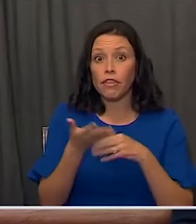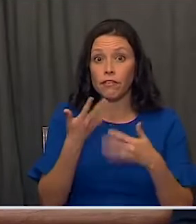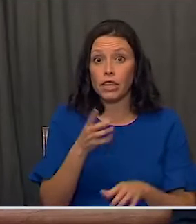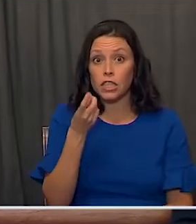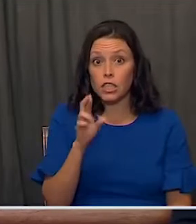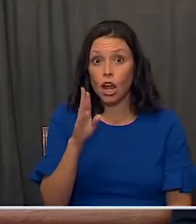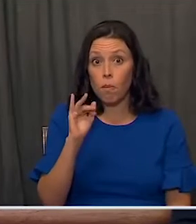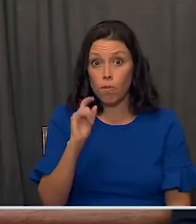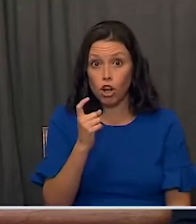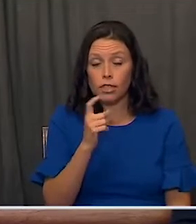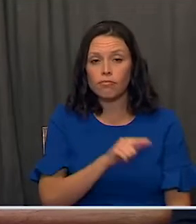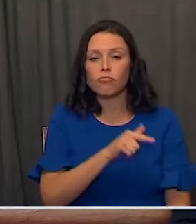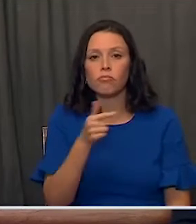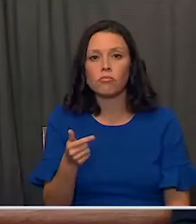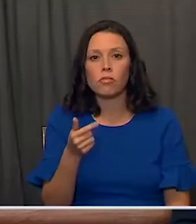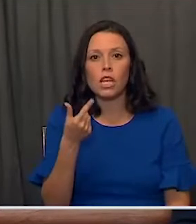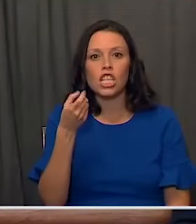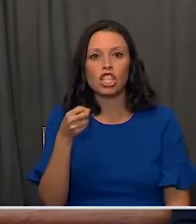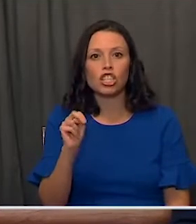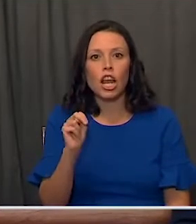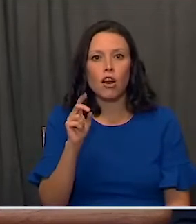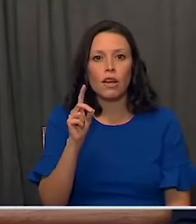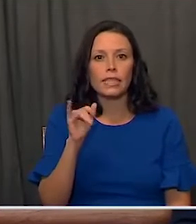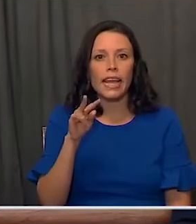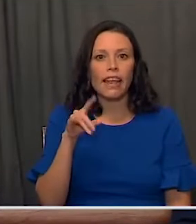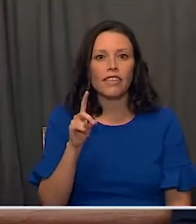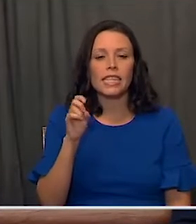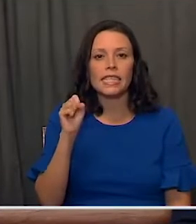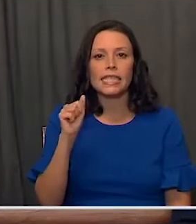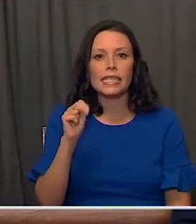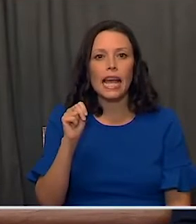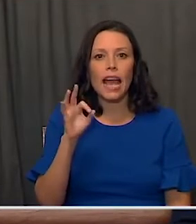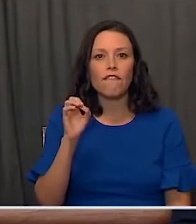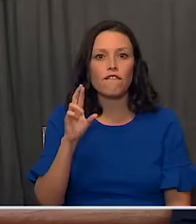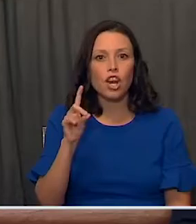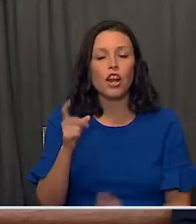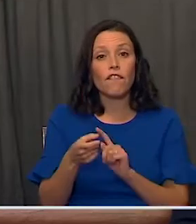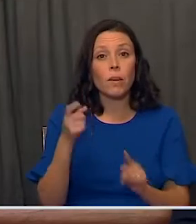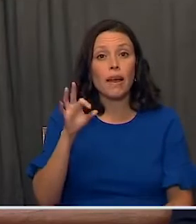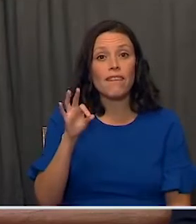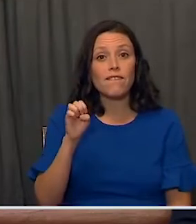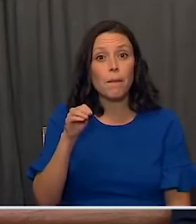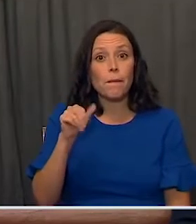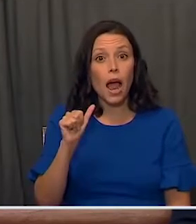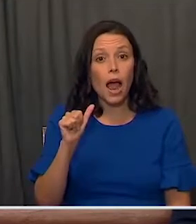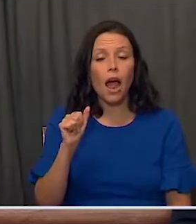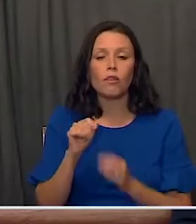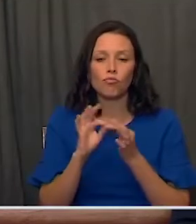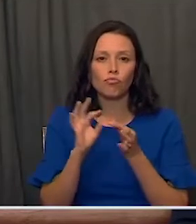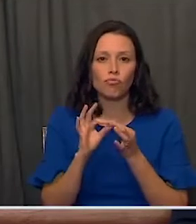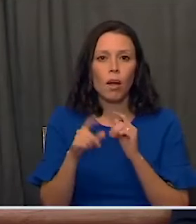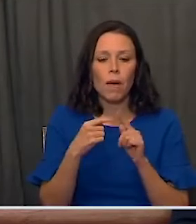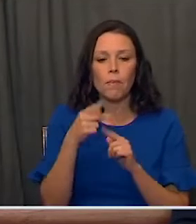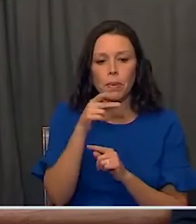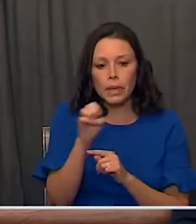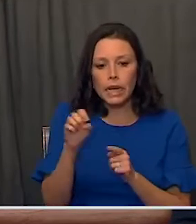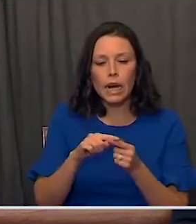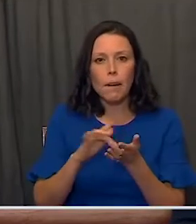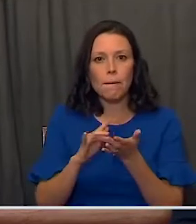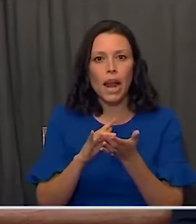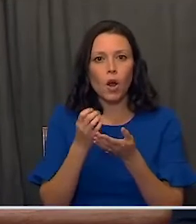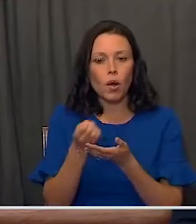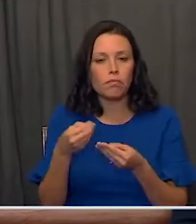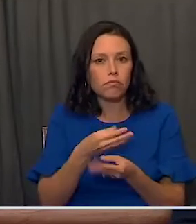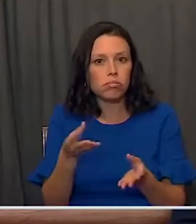speaks, we've asked General David Sanford with FEMA to provide an update on our ongoing efforts to provide PPE and medical supplies